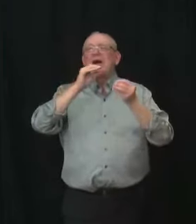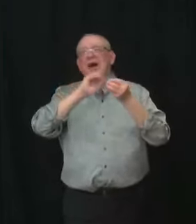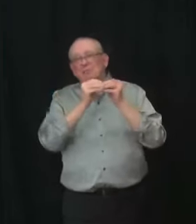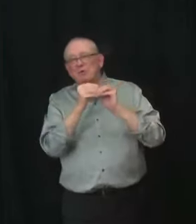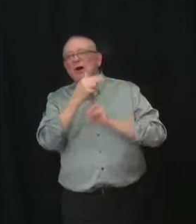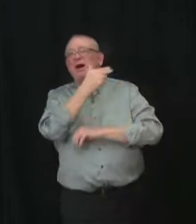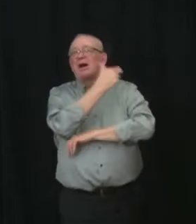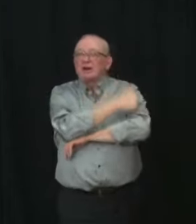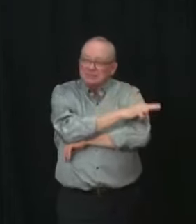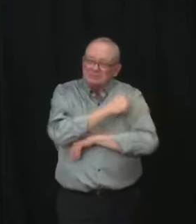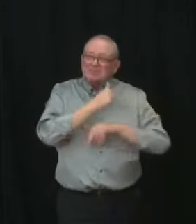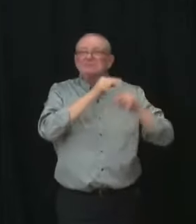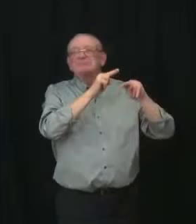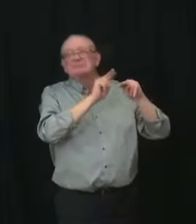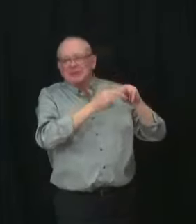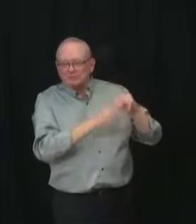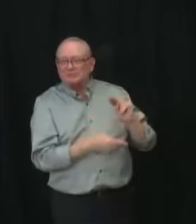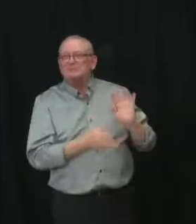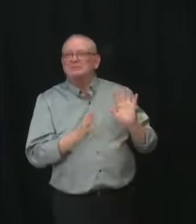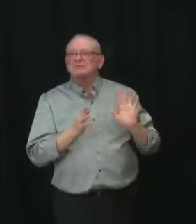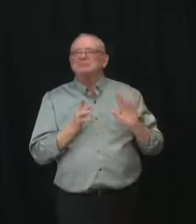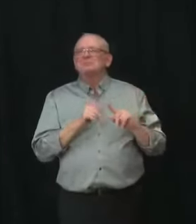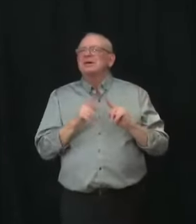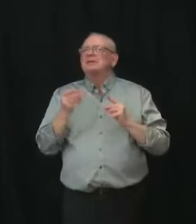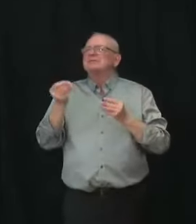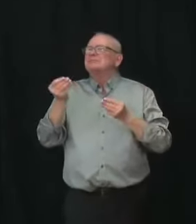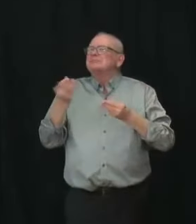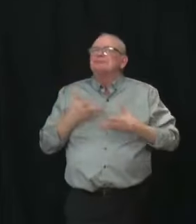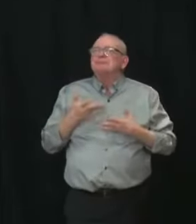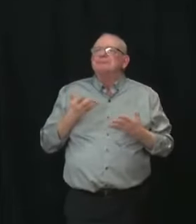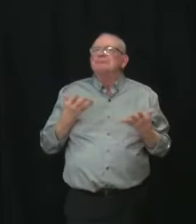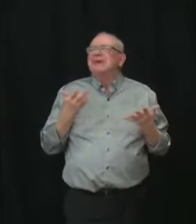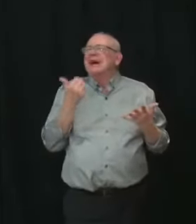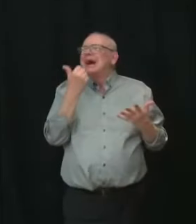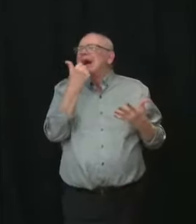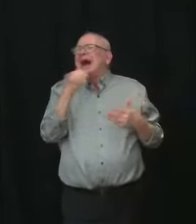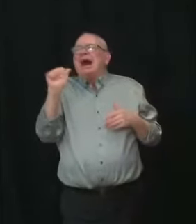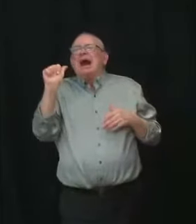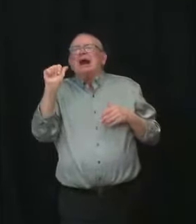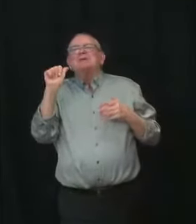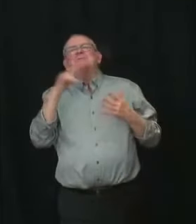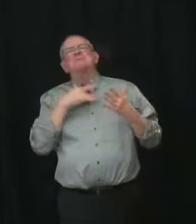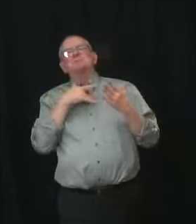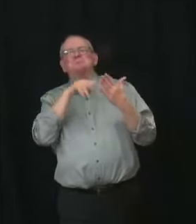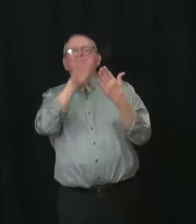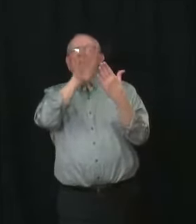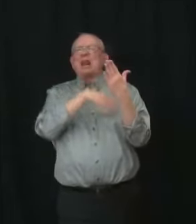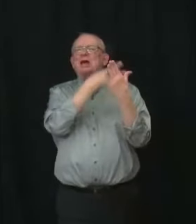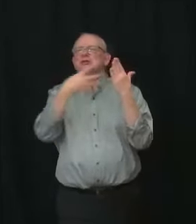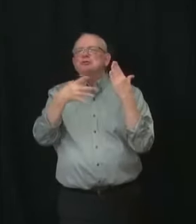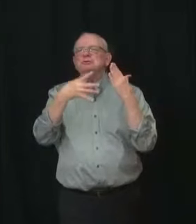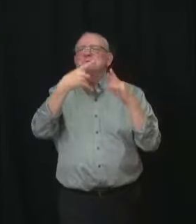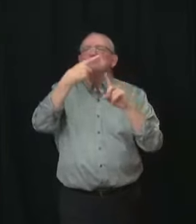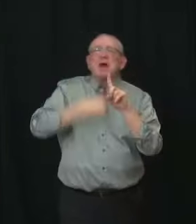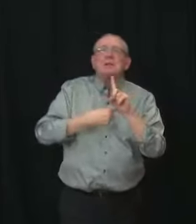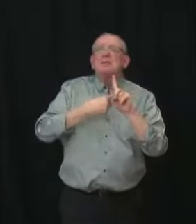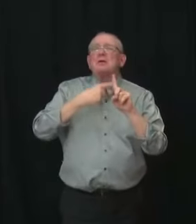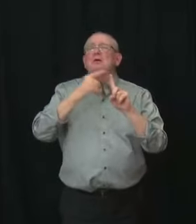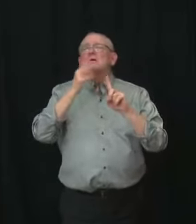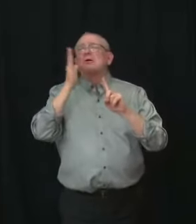sense of some place on the calendar where at least we can look at